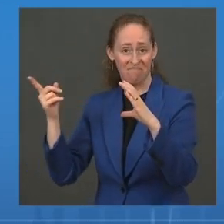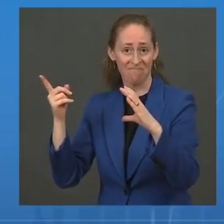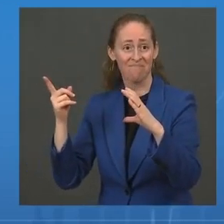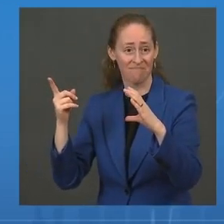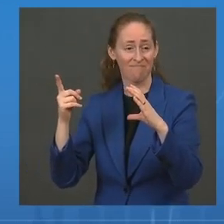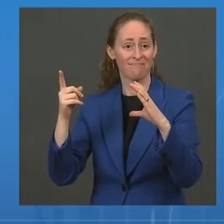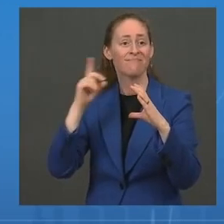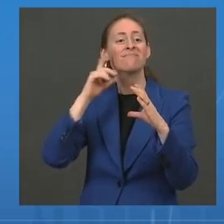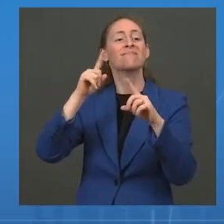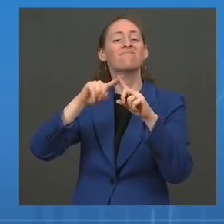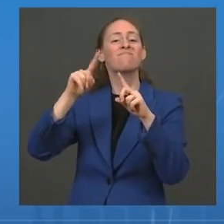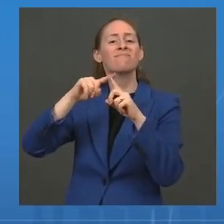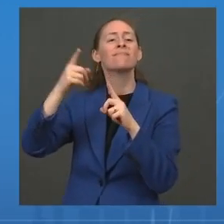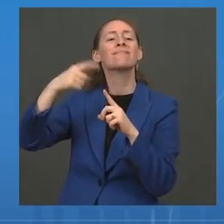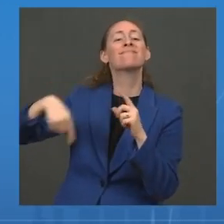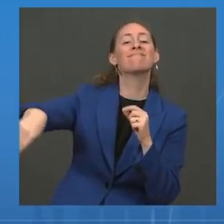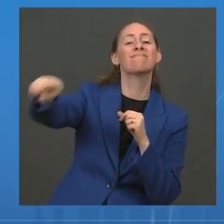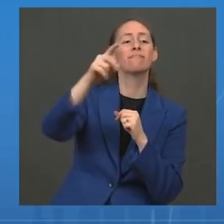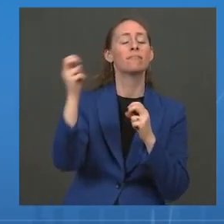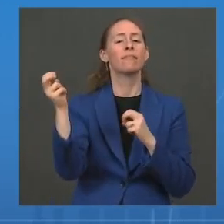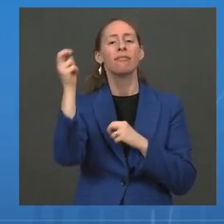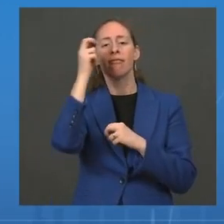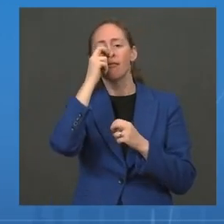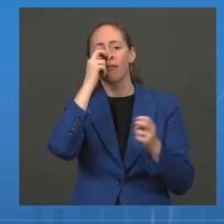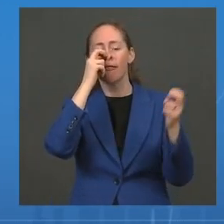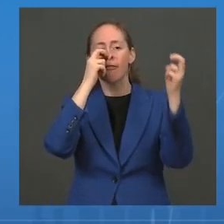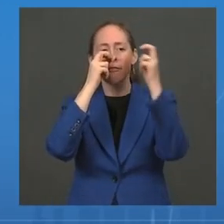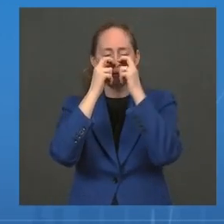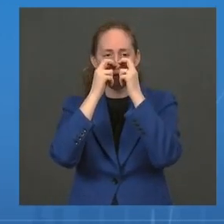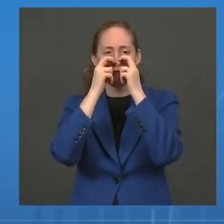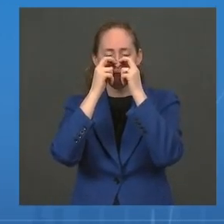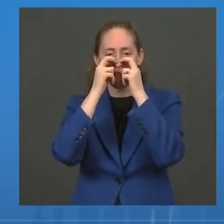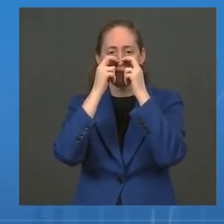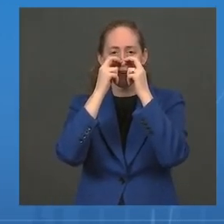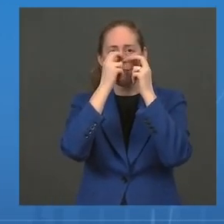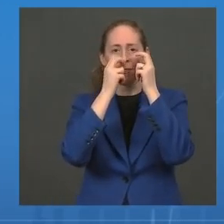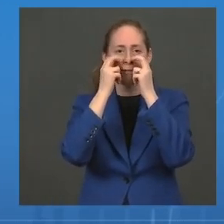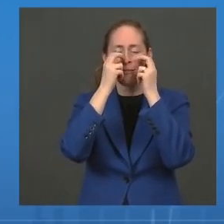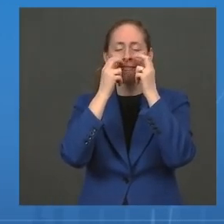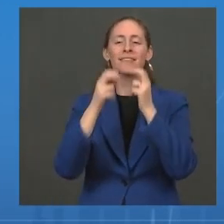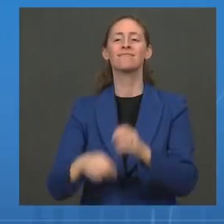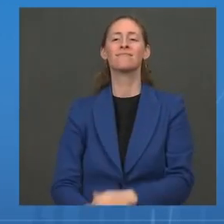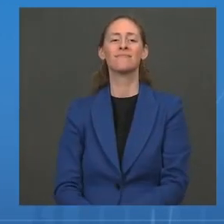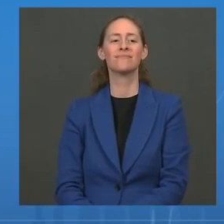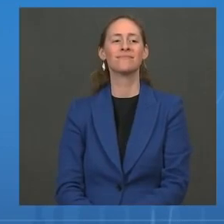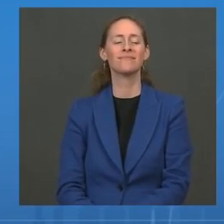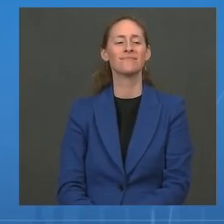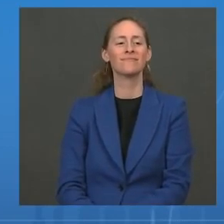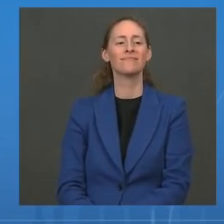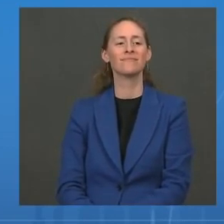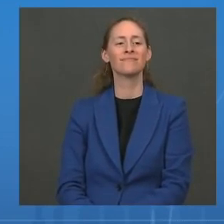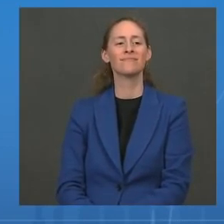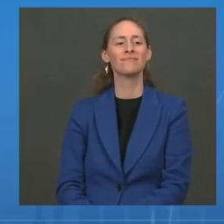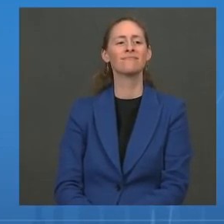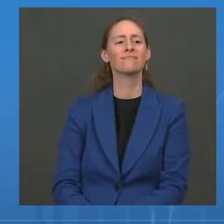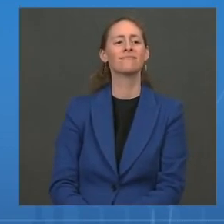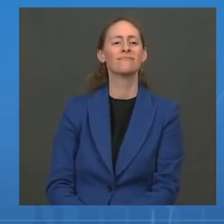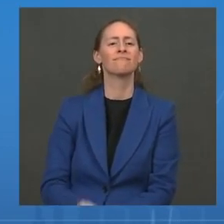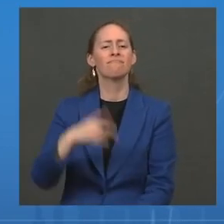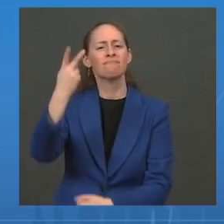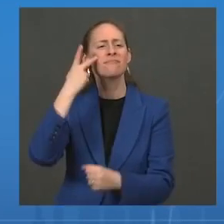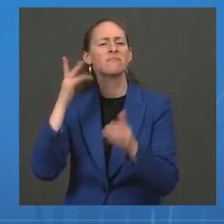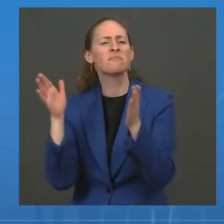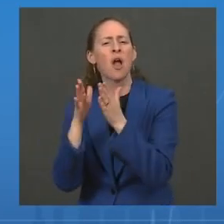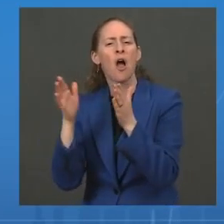nasopharynx, and lung. And at each point, you see the smaller circle is the virus. There are